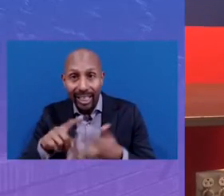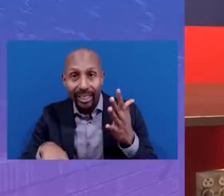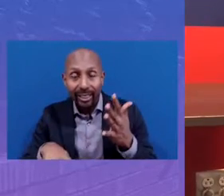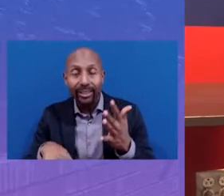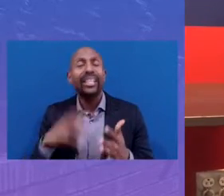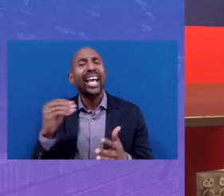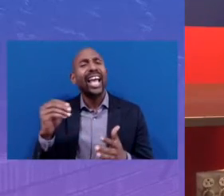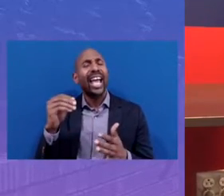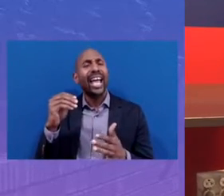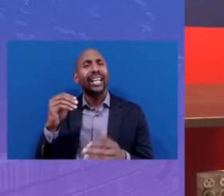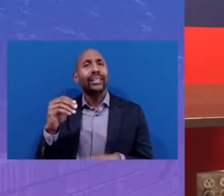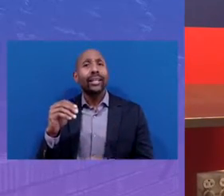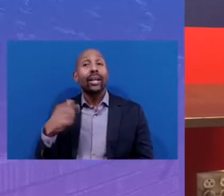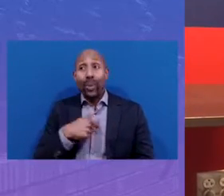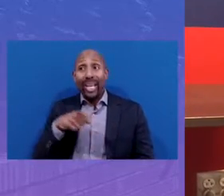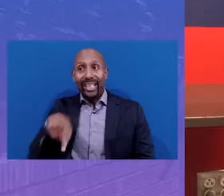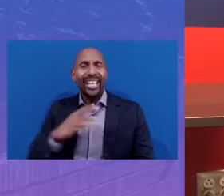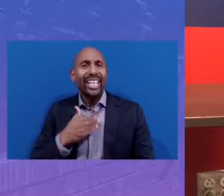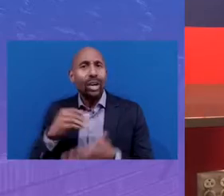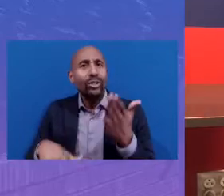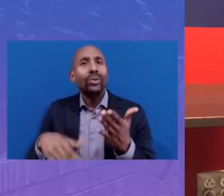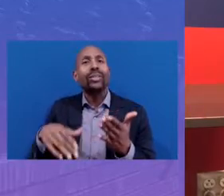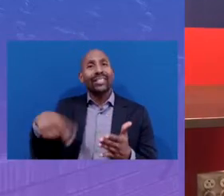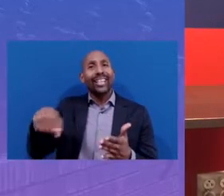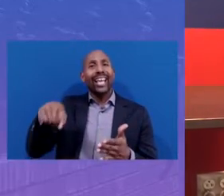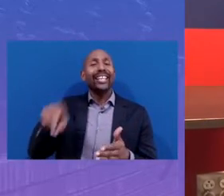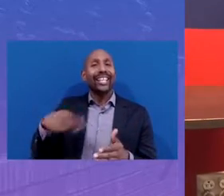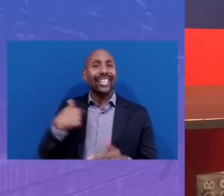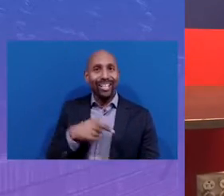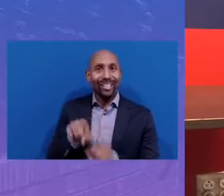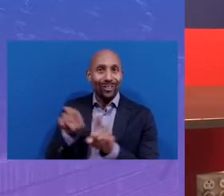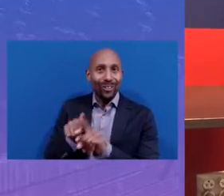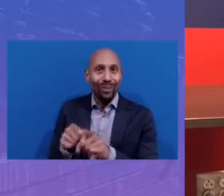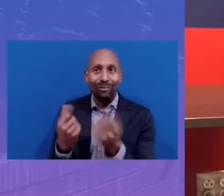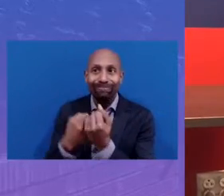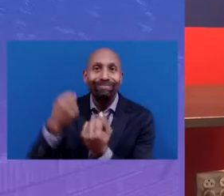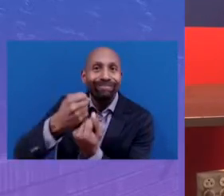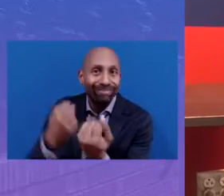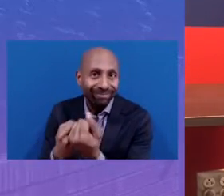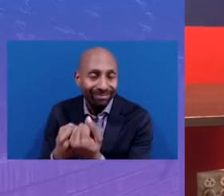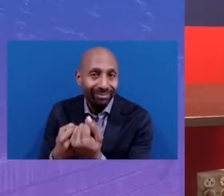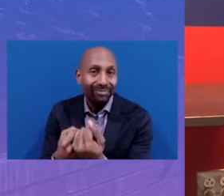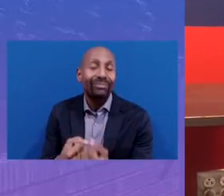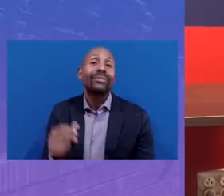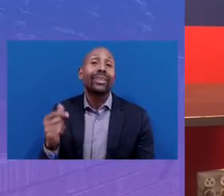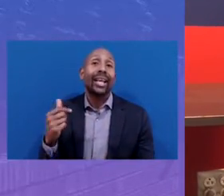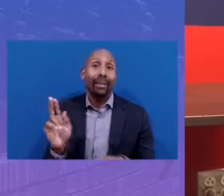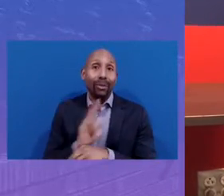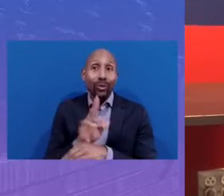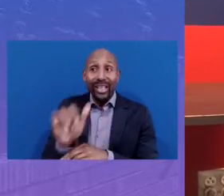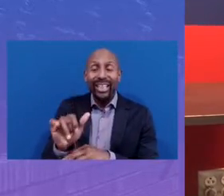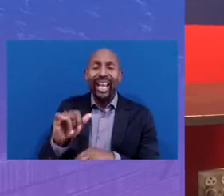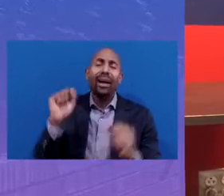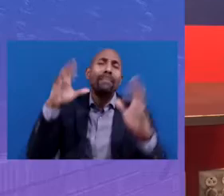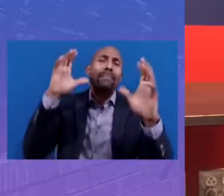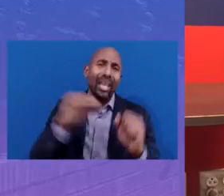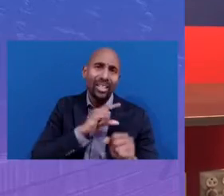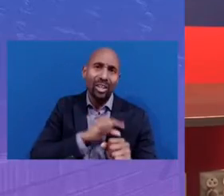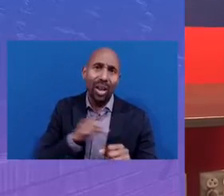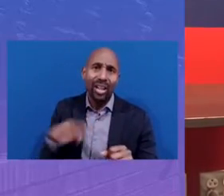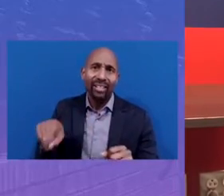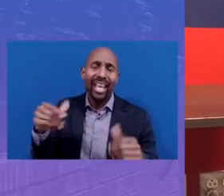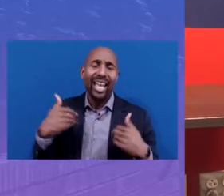as much as we need them, they need us, and making sure that I'm also using their amazing qualities that they have to